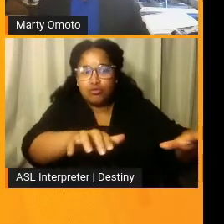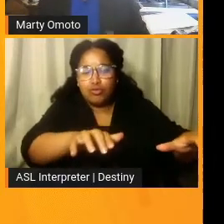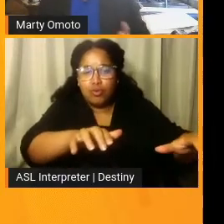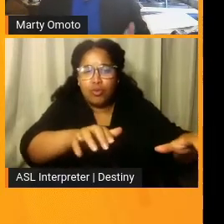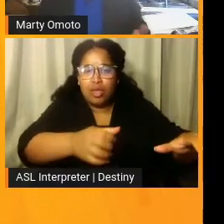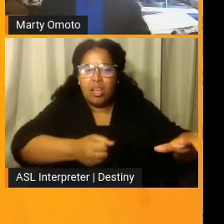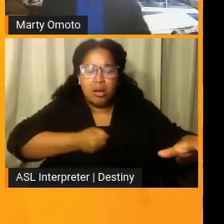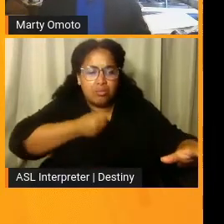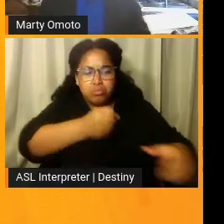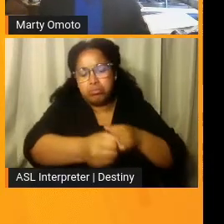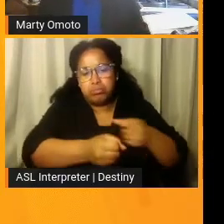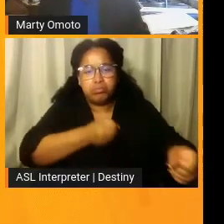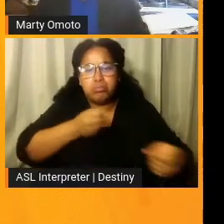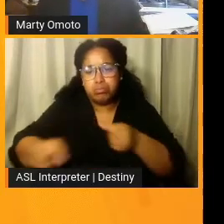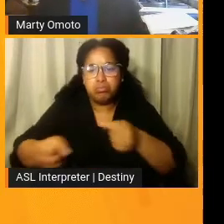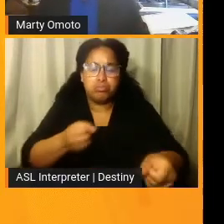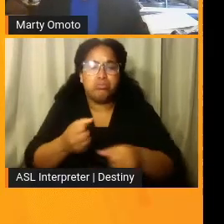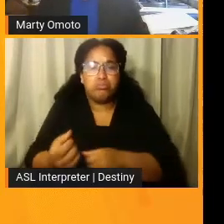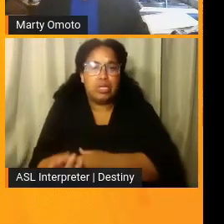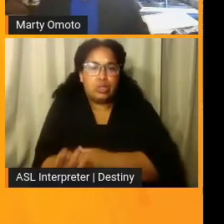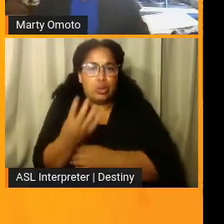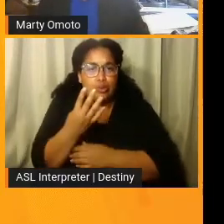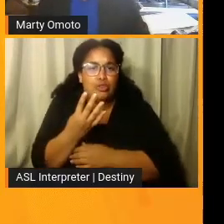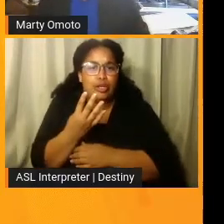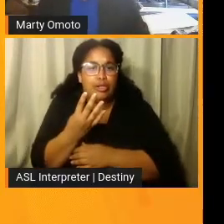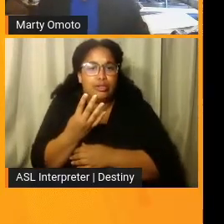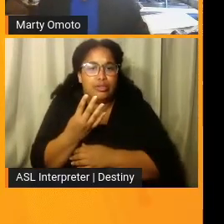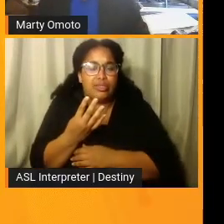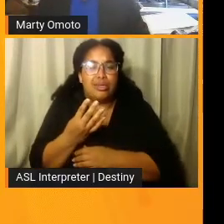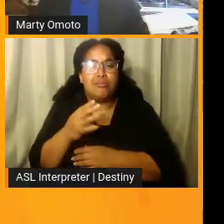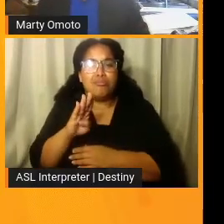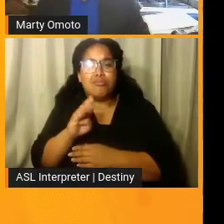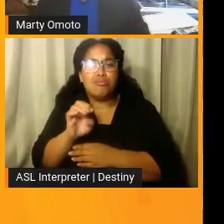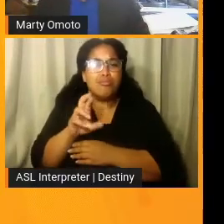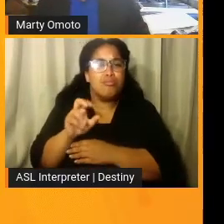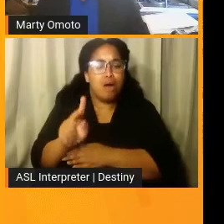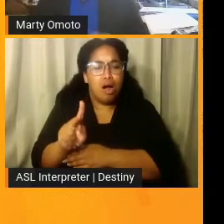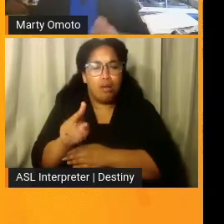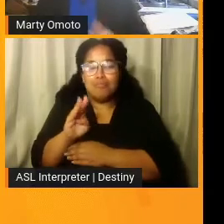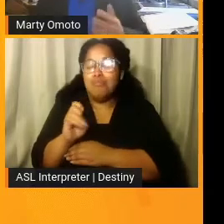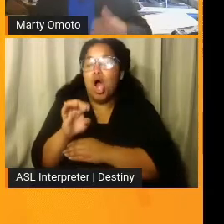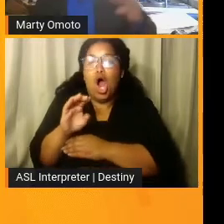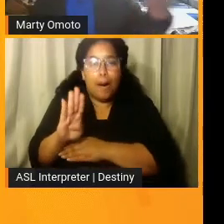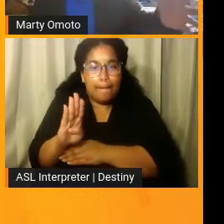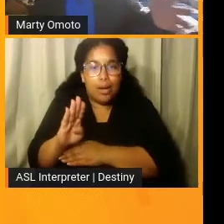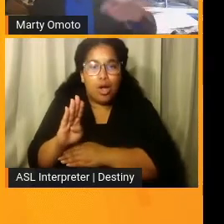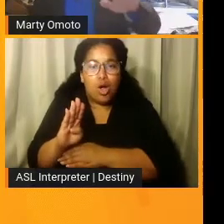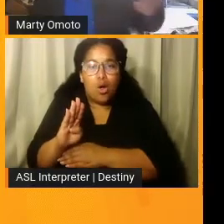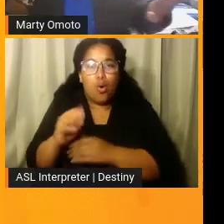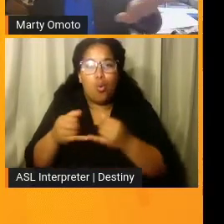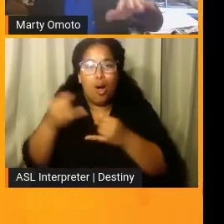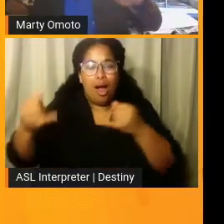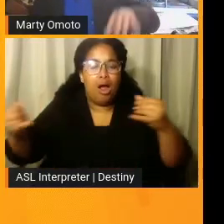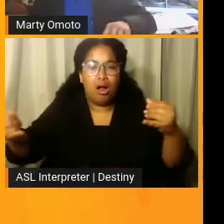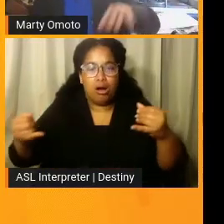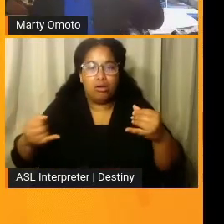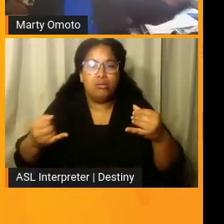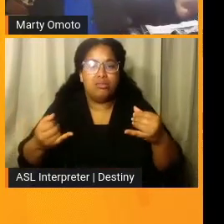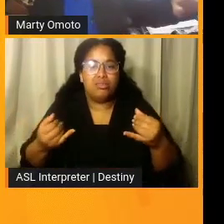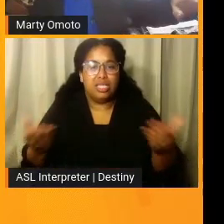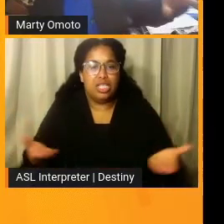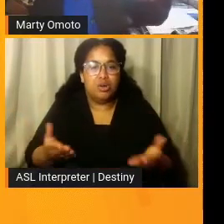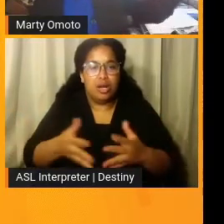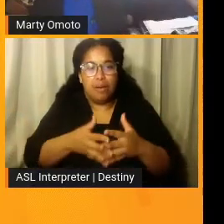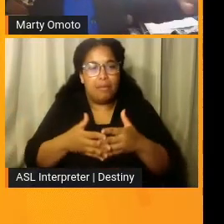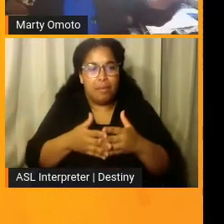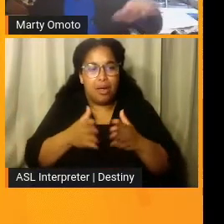basically institutionalized behind barbed wire in American history, you know, if you don't, you know, beyond,